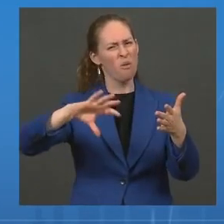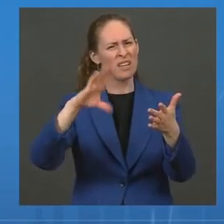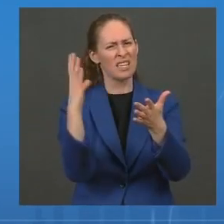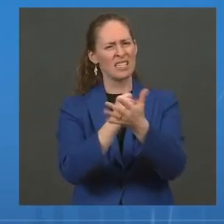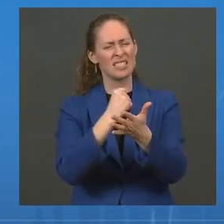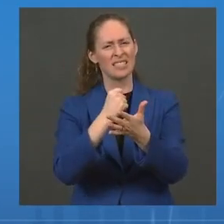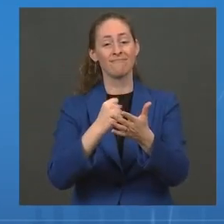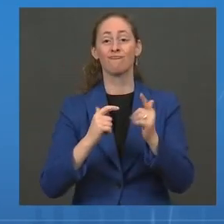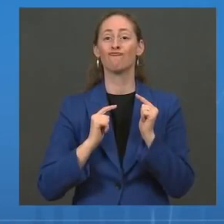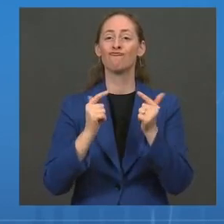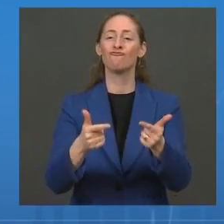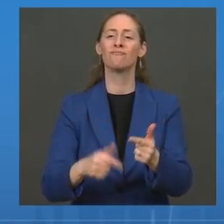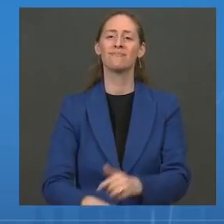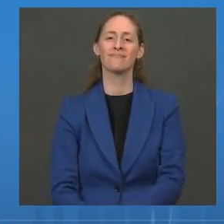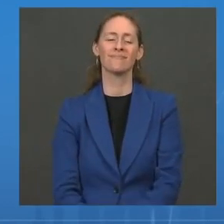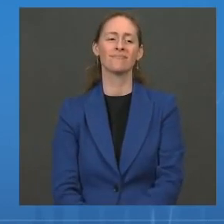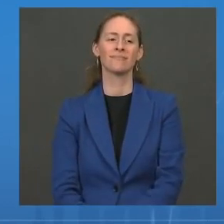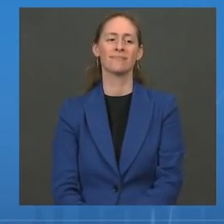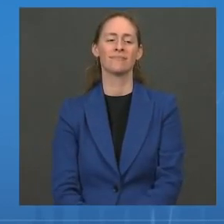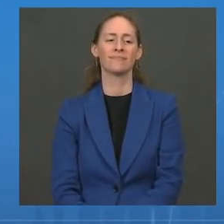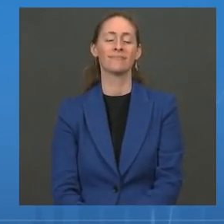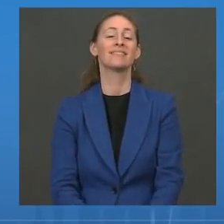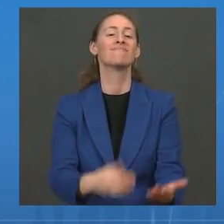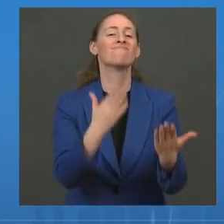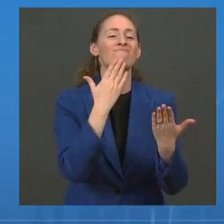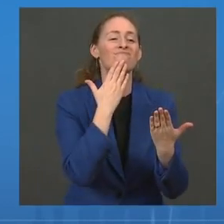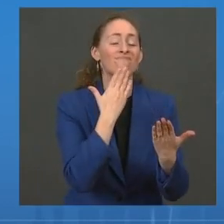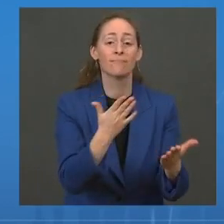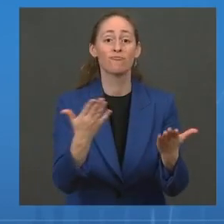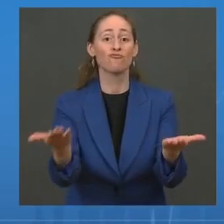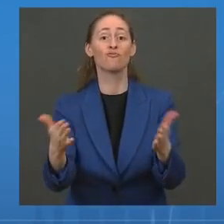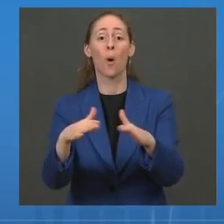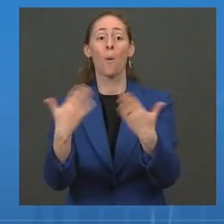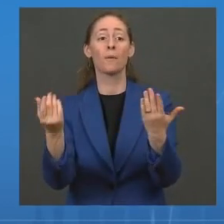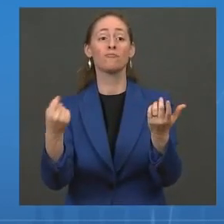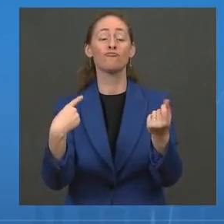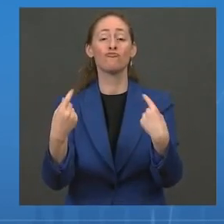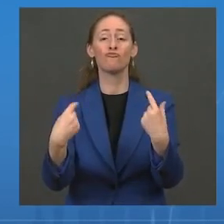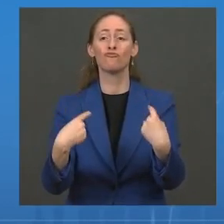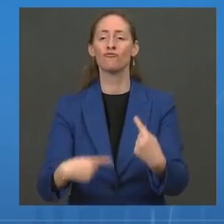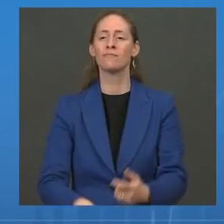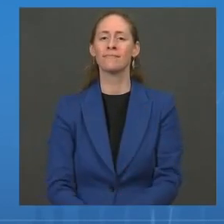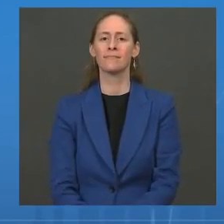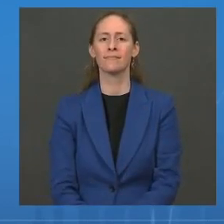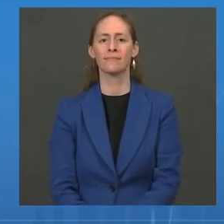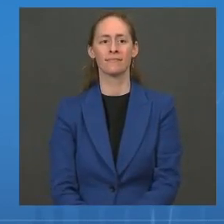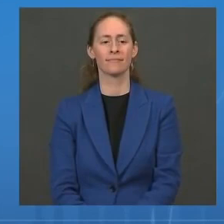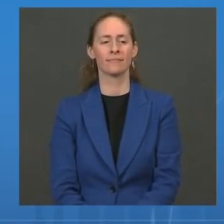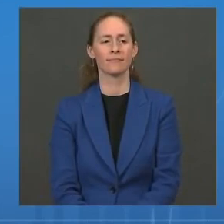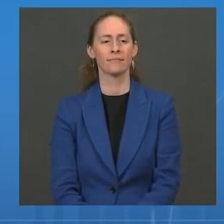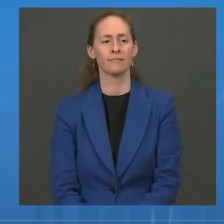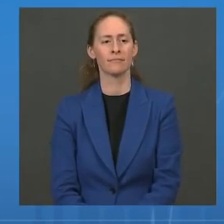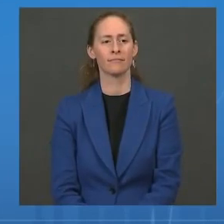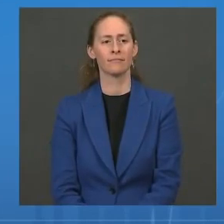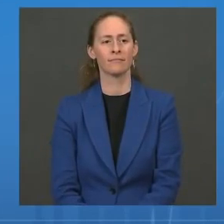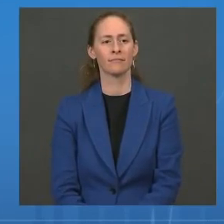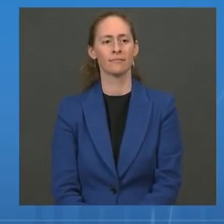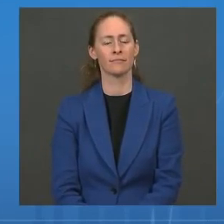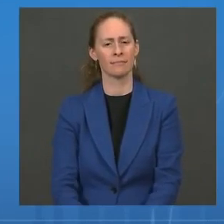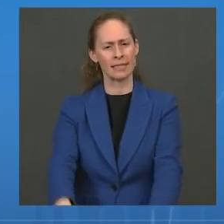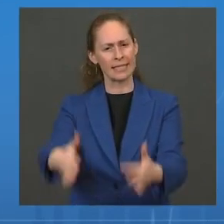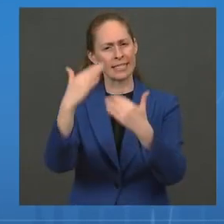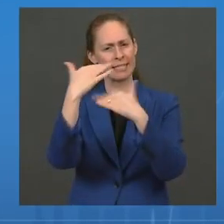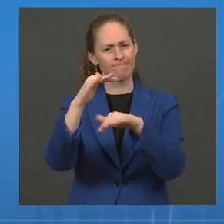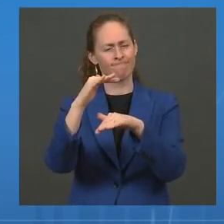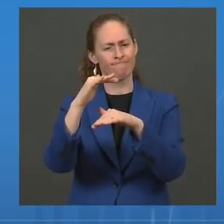you, Dr. Fauci. Let's open it up for a few questions. Kevin. Thanks. And we only have time for a few questions today.